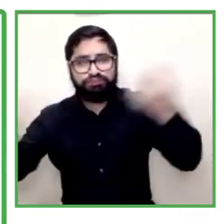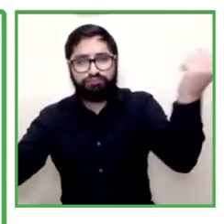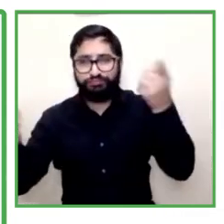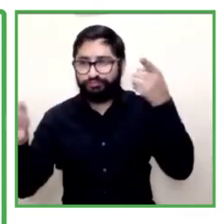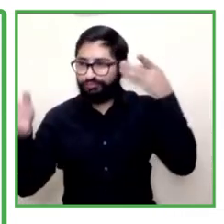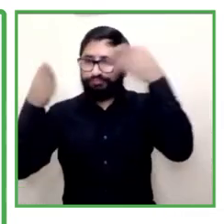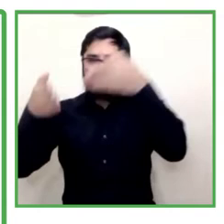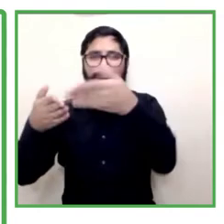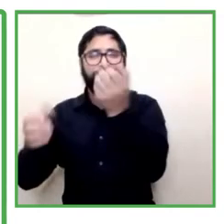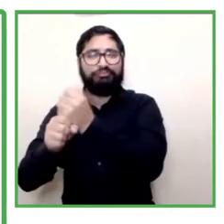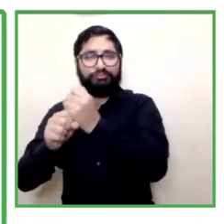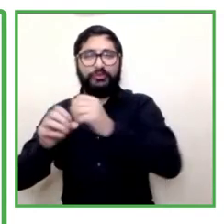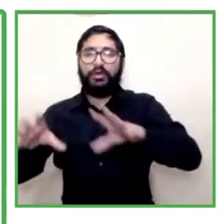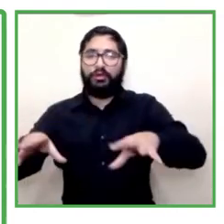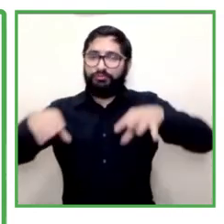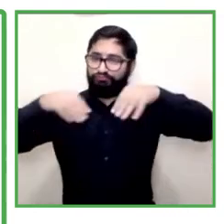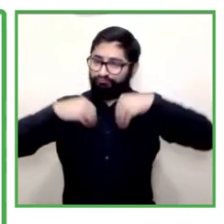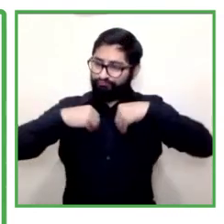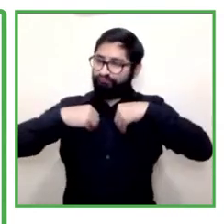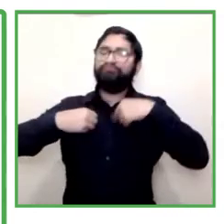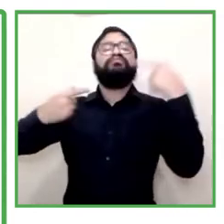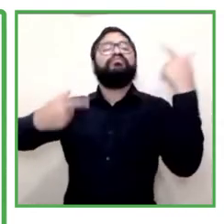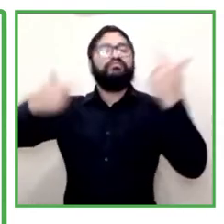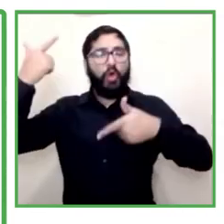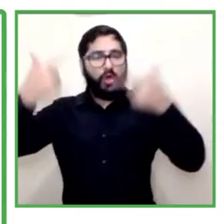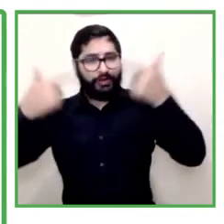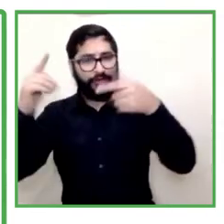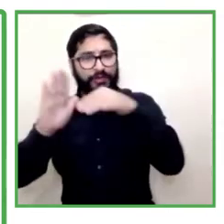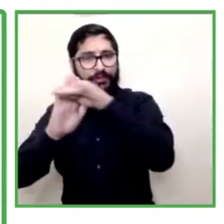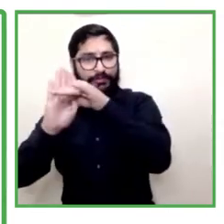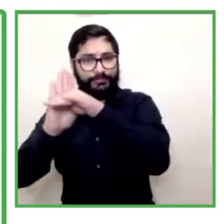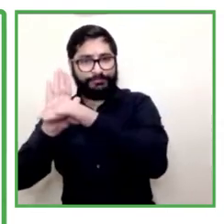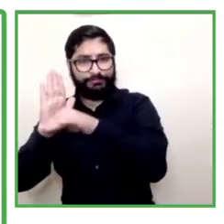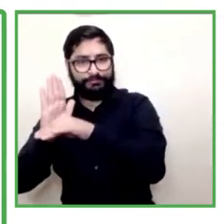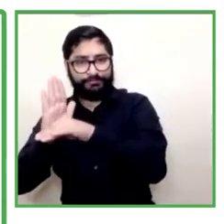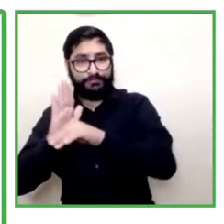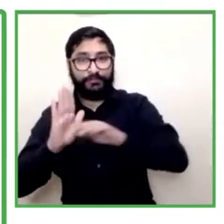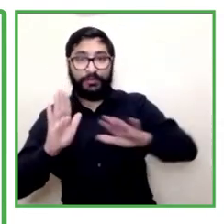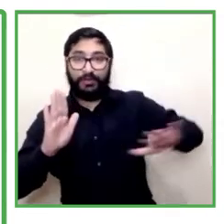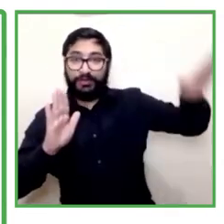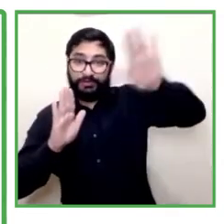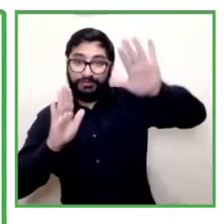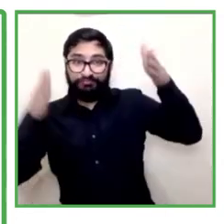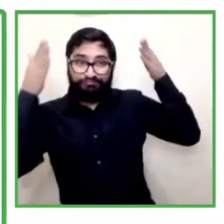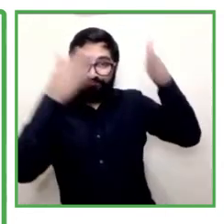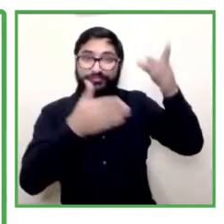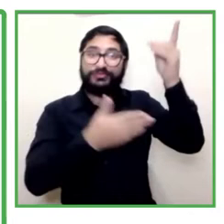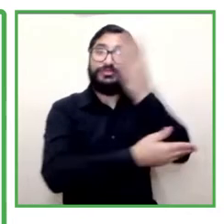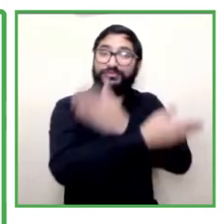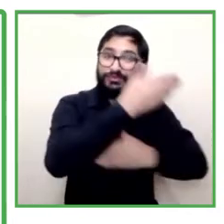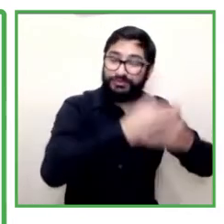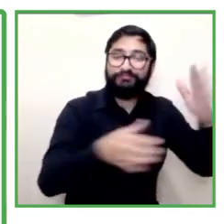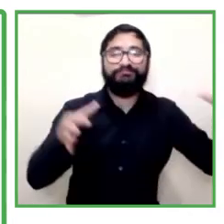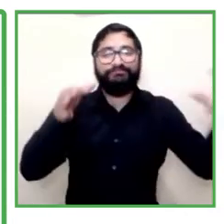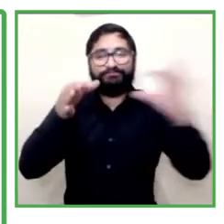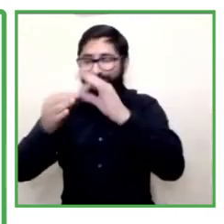that this is a pioneer in these kinds of policies and through these policies